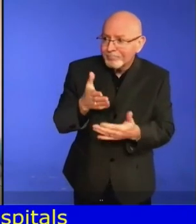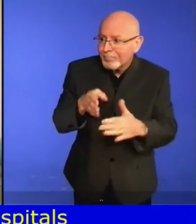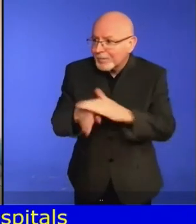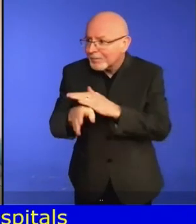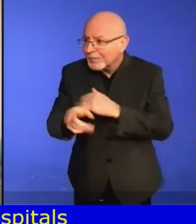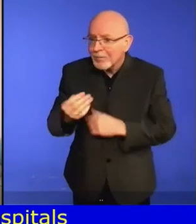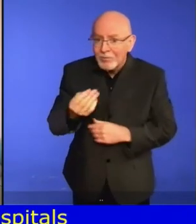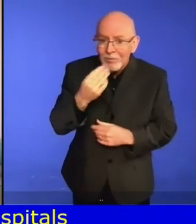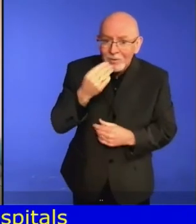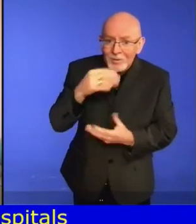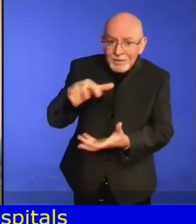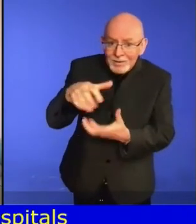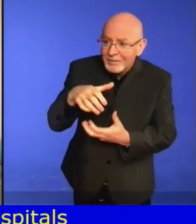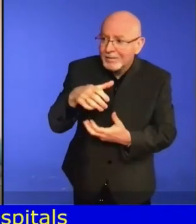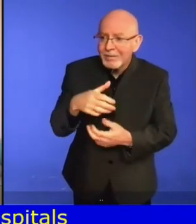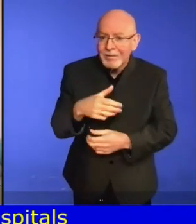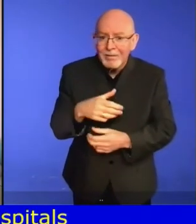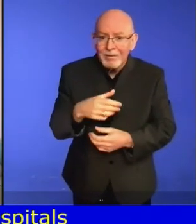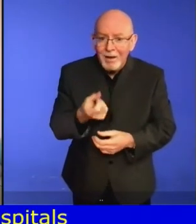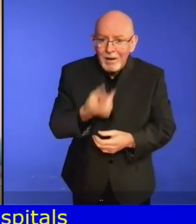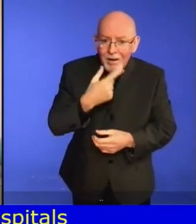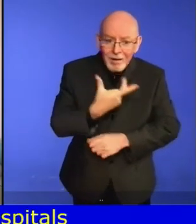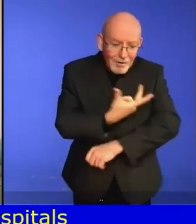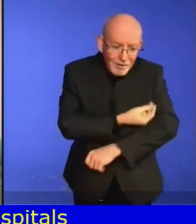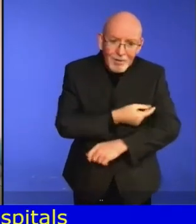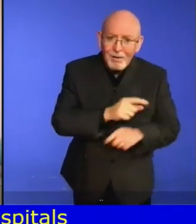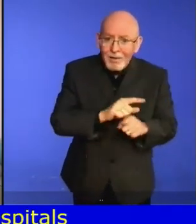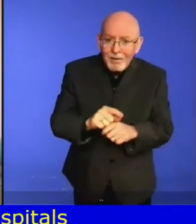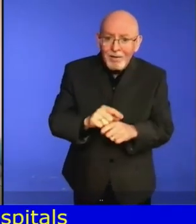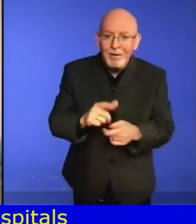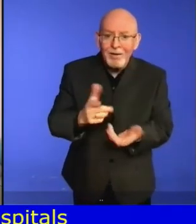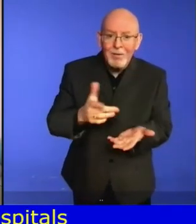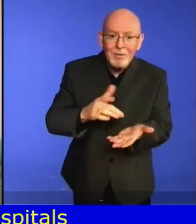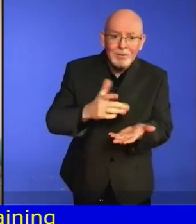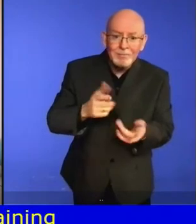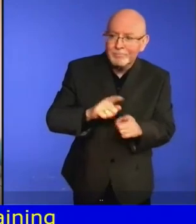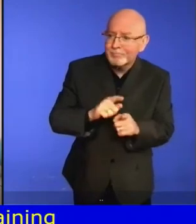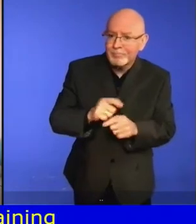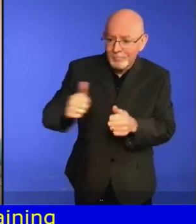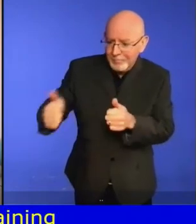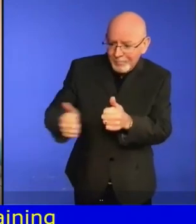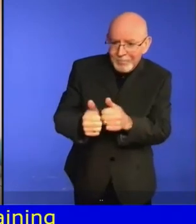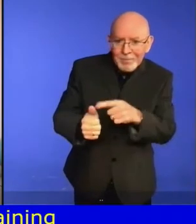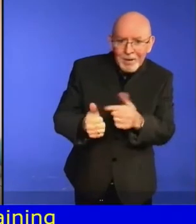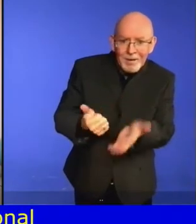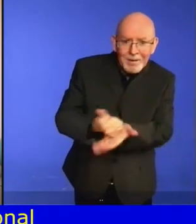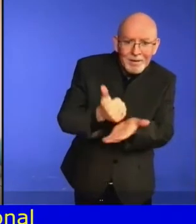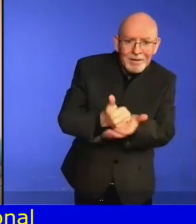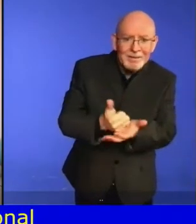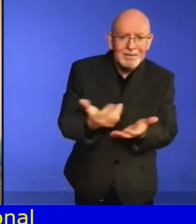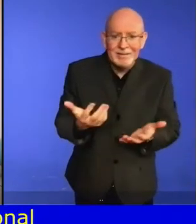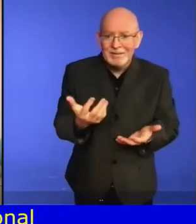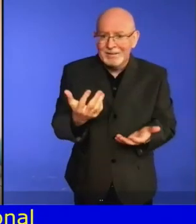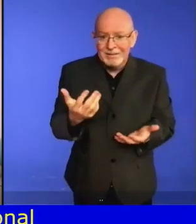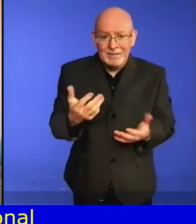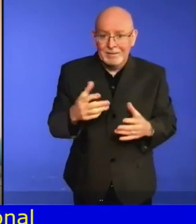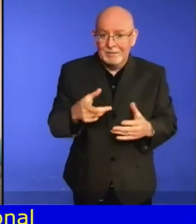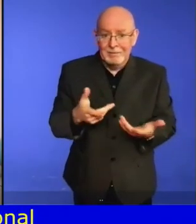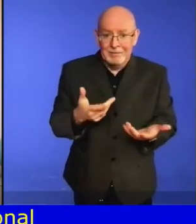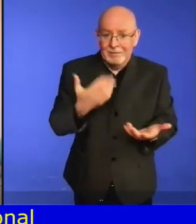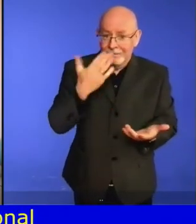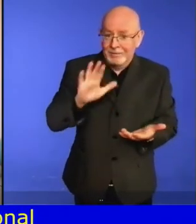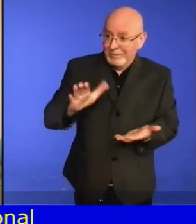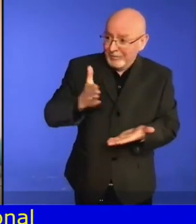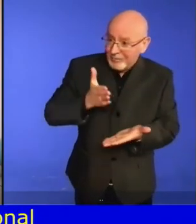and in exercising their rights, such as their rights to education and work during the lockdown, the common element we